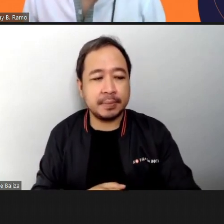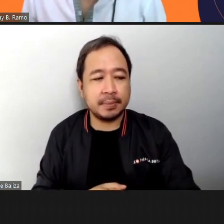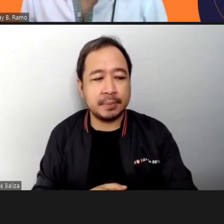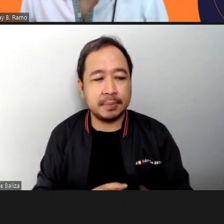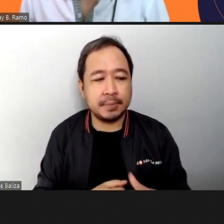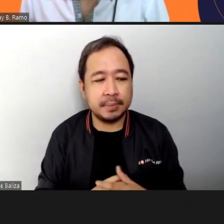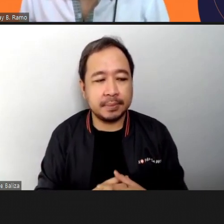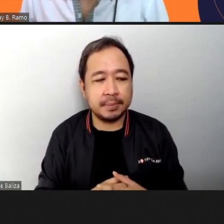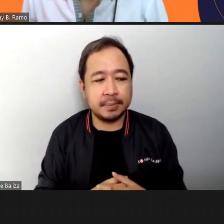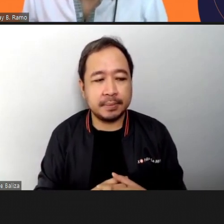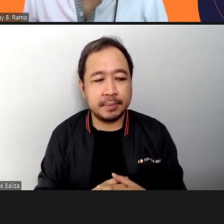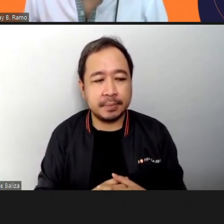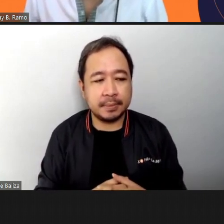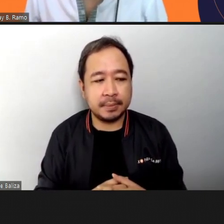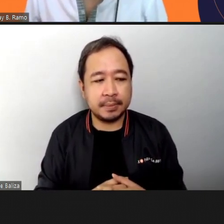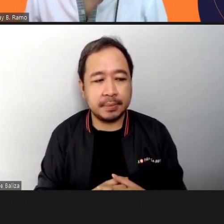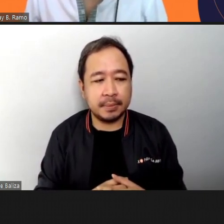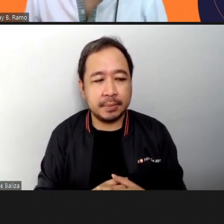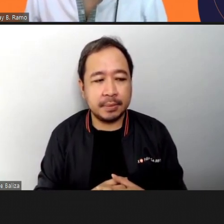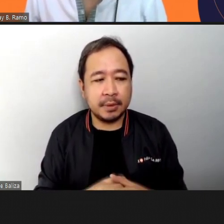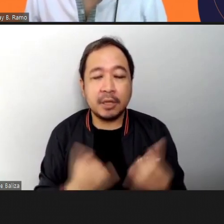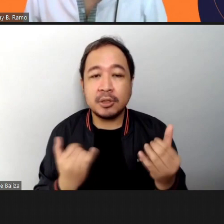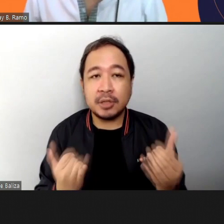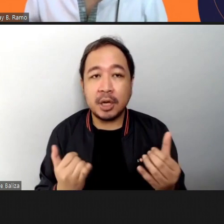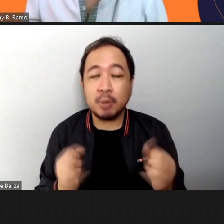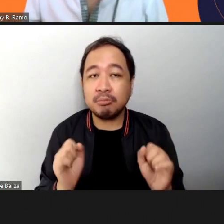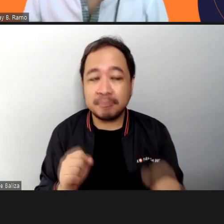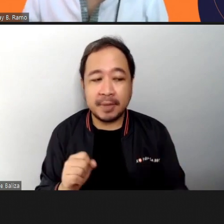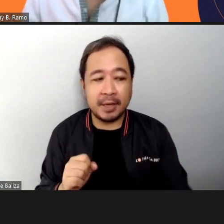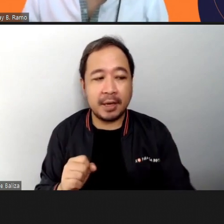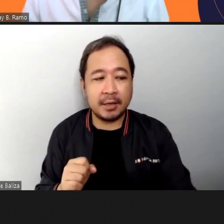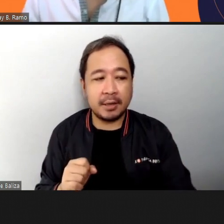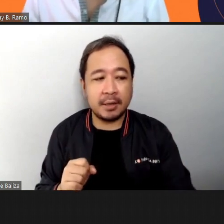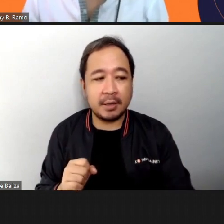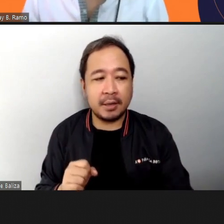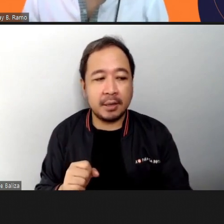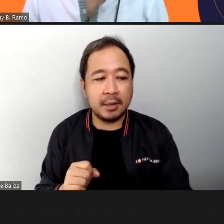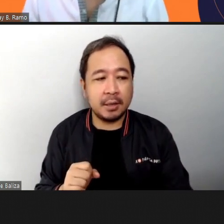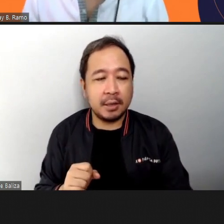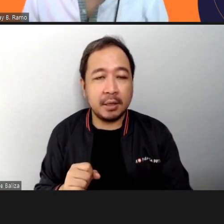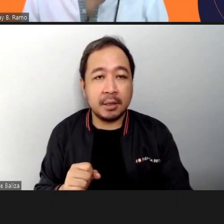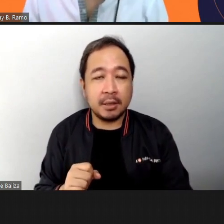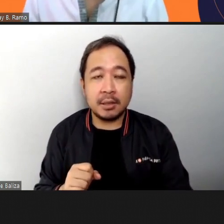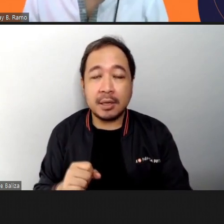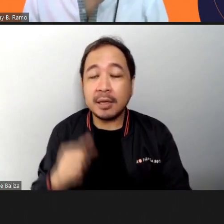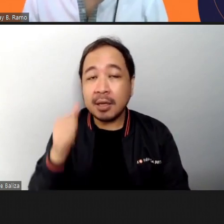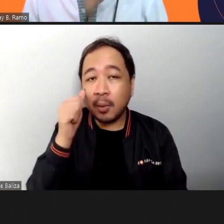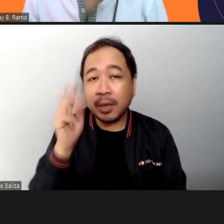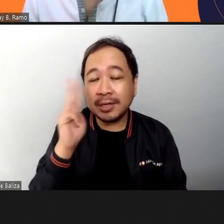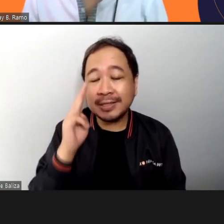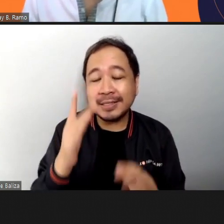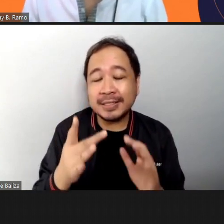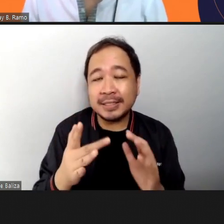use some mindfulness techniques for children but be mindful that they are not